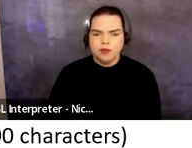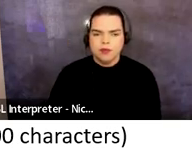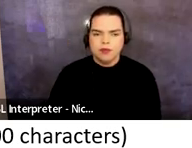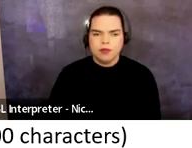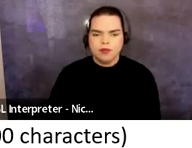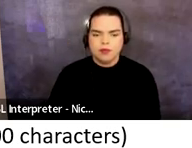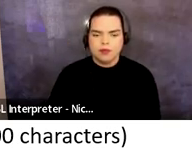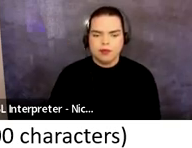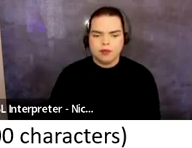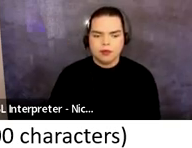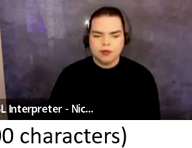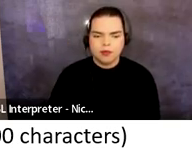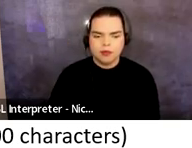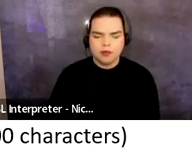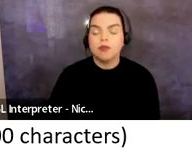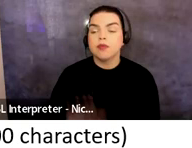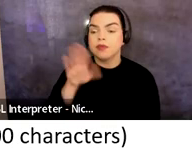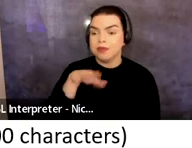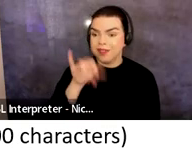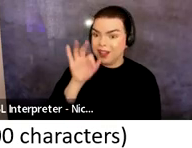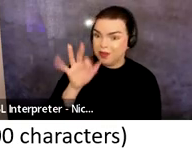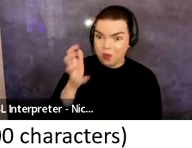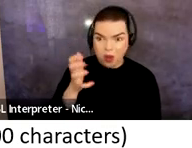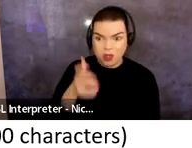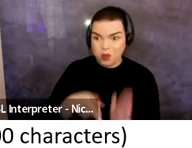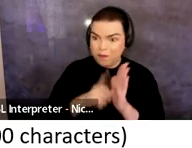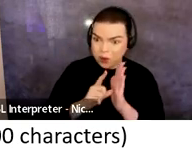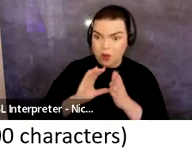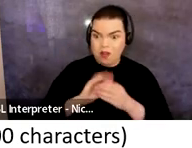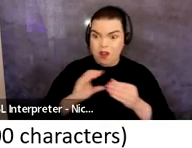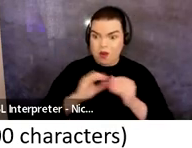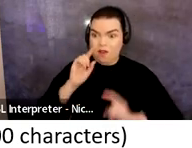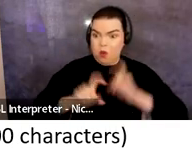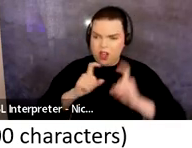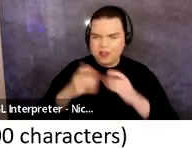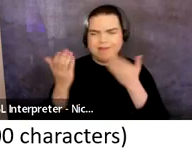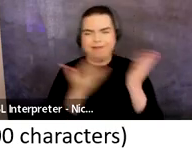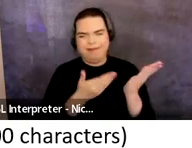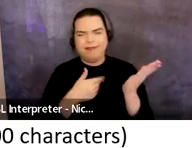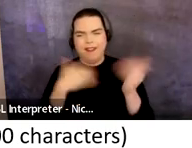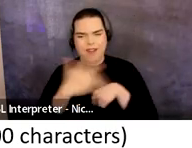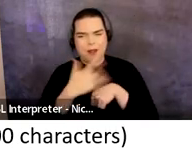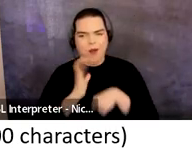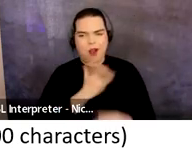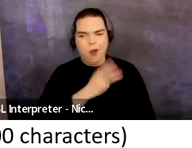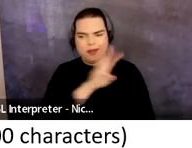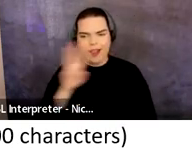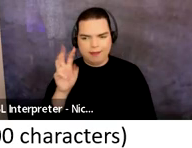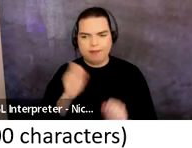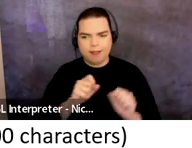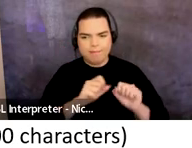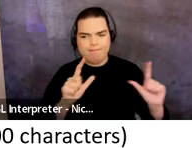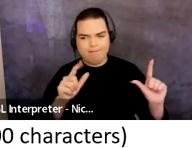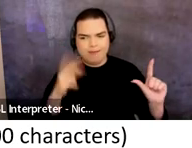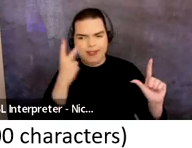If you wish to review the narrative questions beforehand they are available on our website as Derek